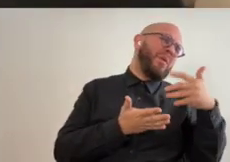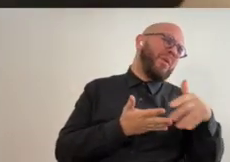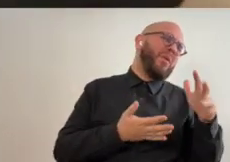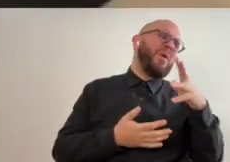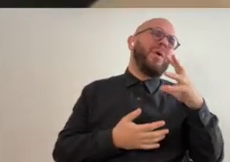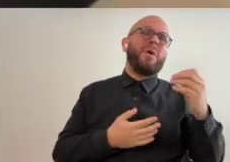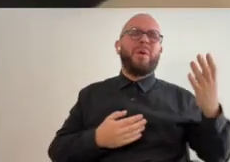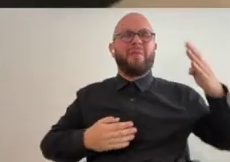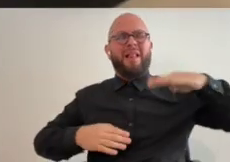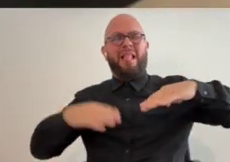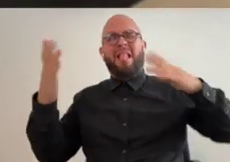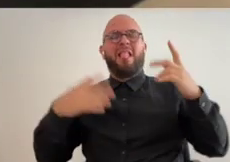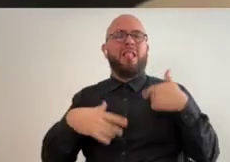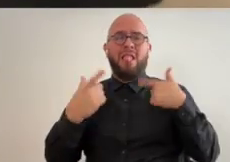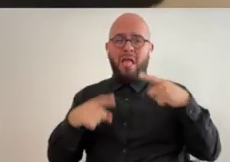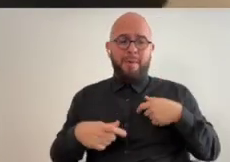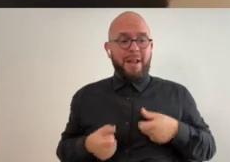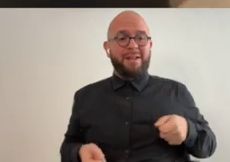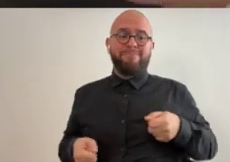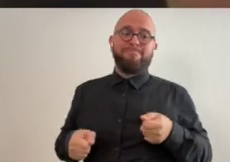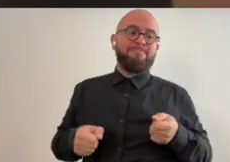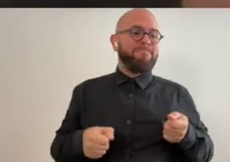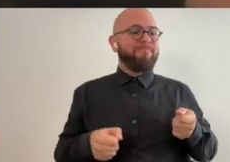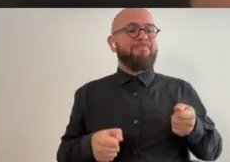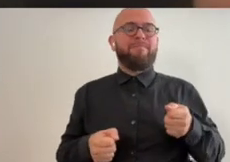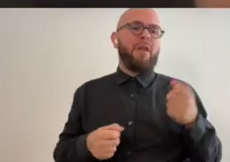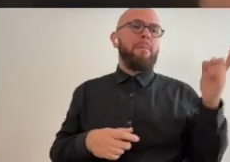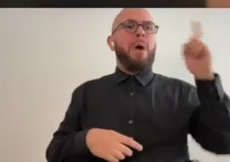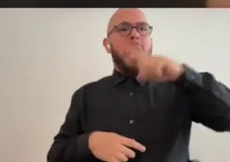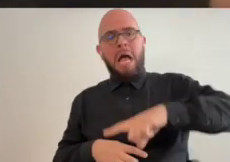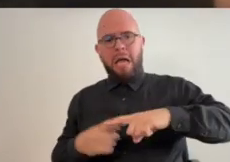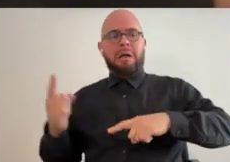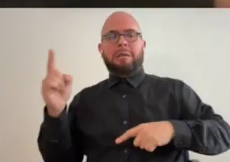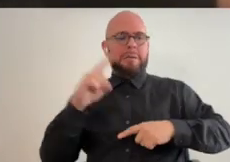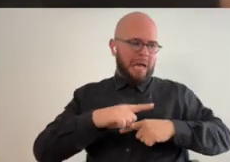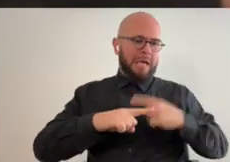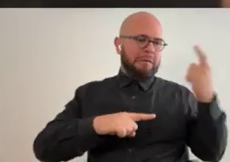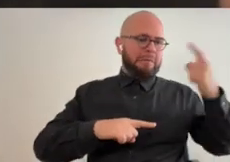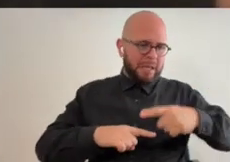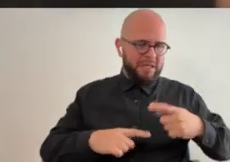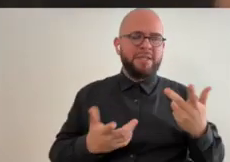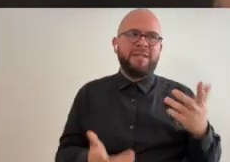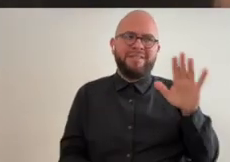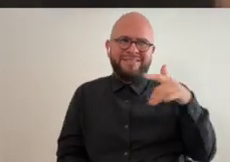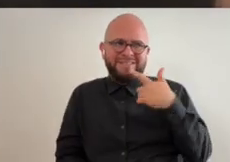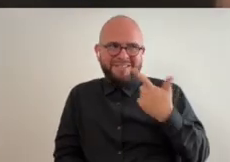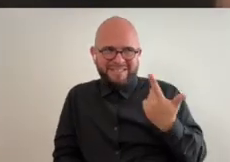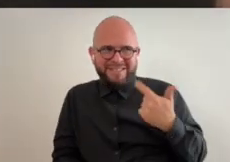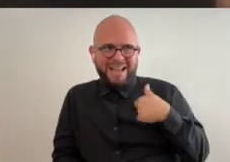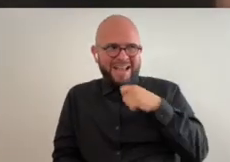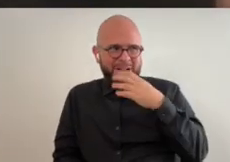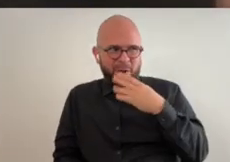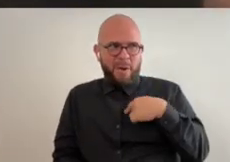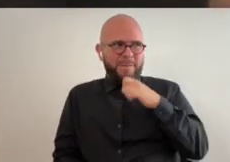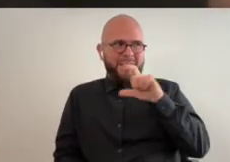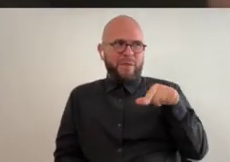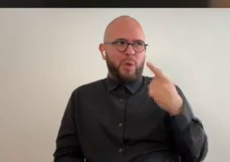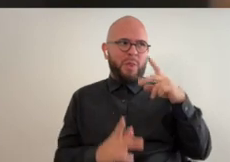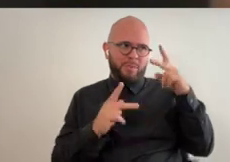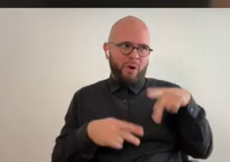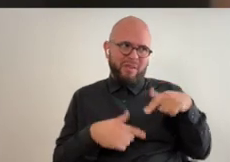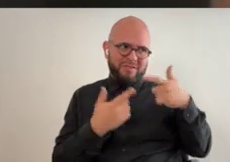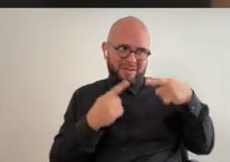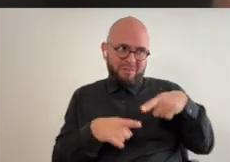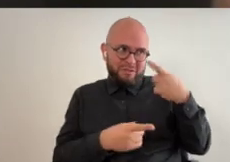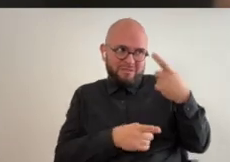bruised dustpan stuffing and i always knock them over with my wheelchair and i was telling the woman i was like i know